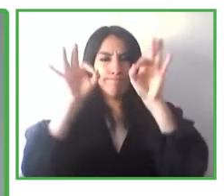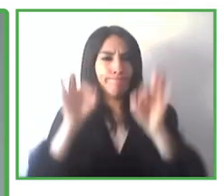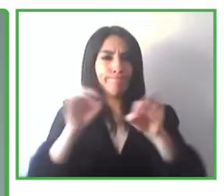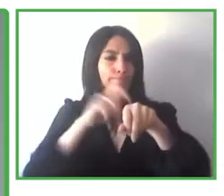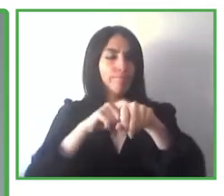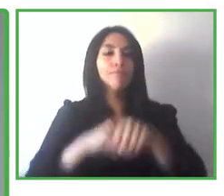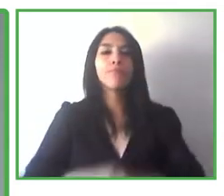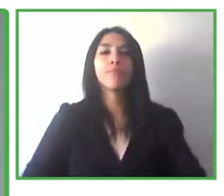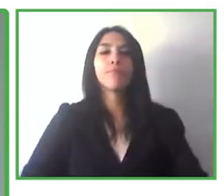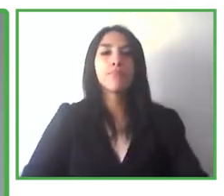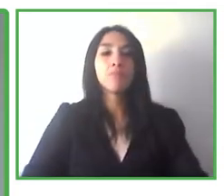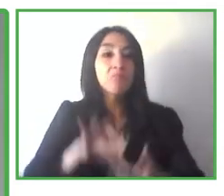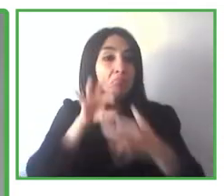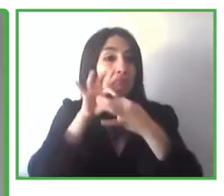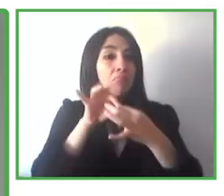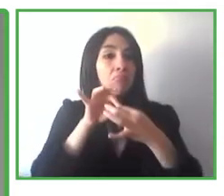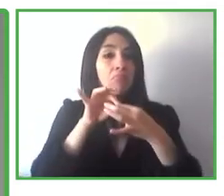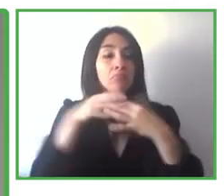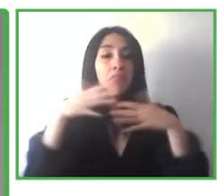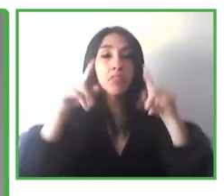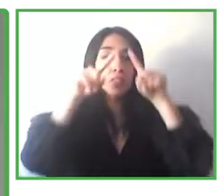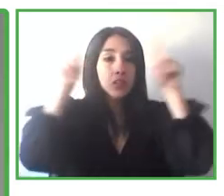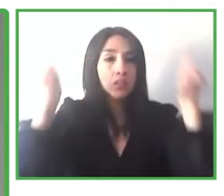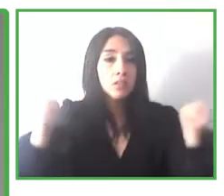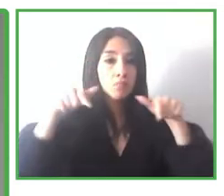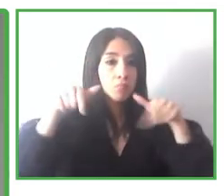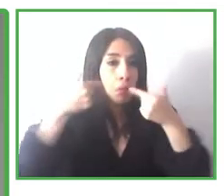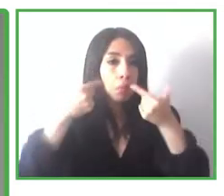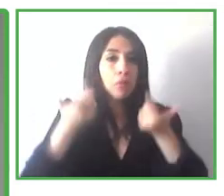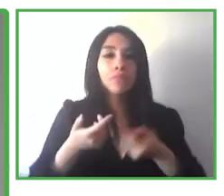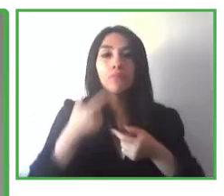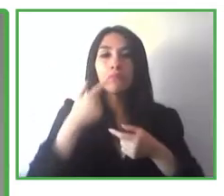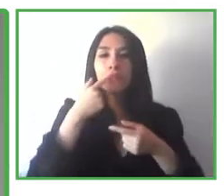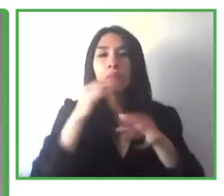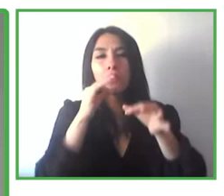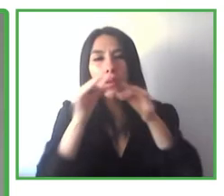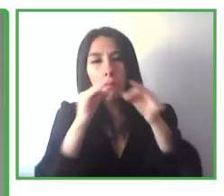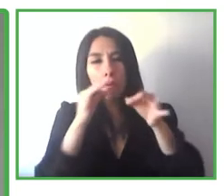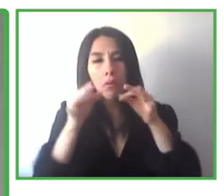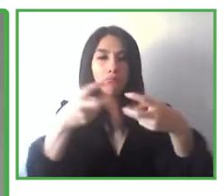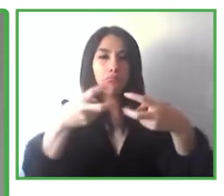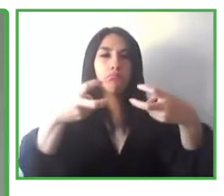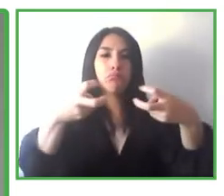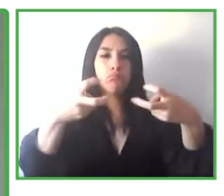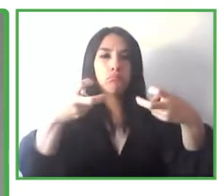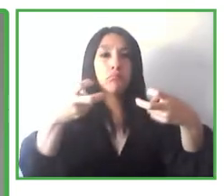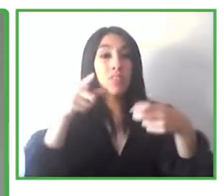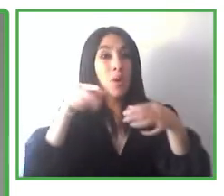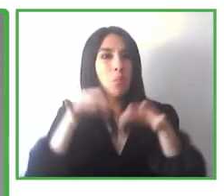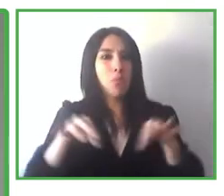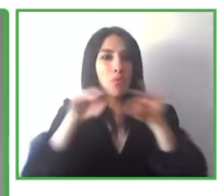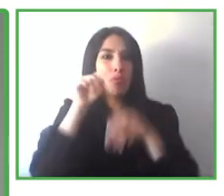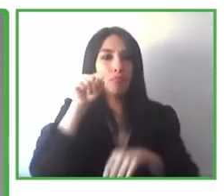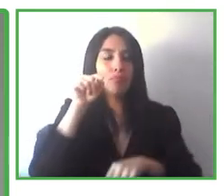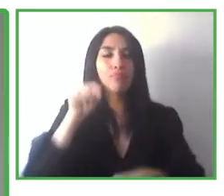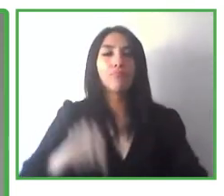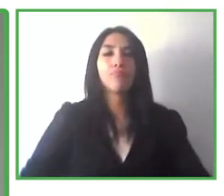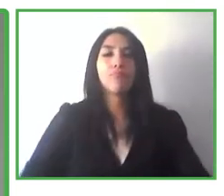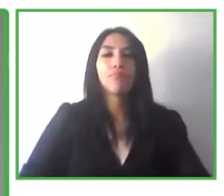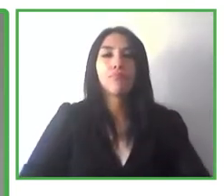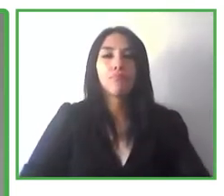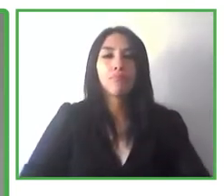artificial intelligence that are linked or put on top of video conference systems. These are huge innovations. These are